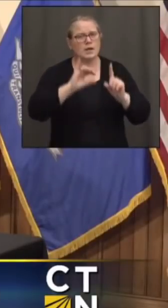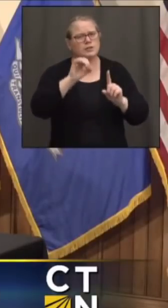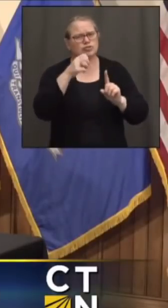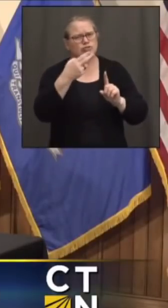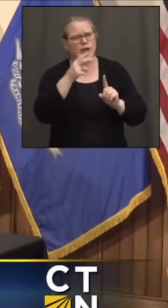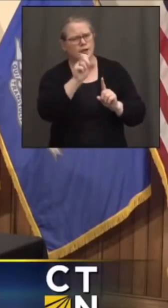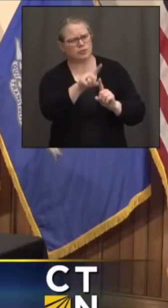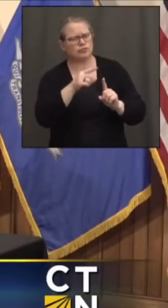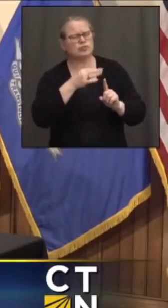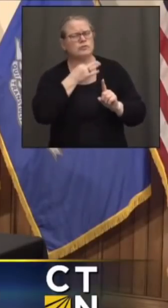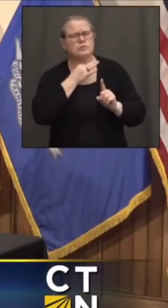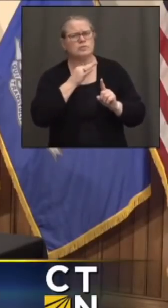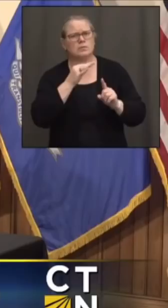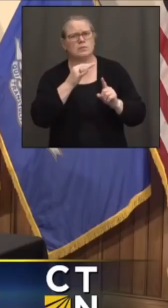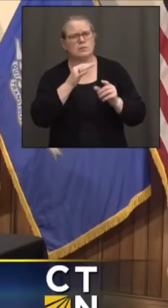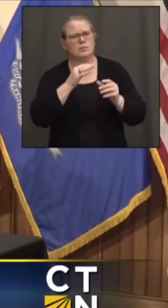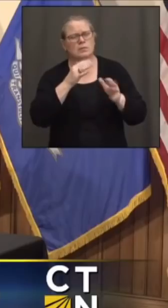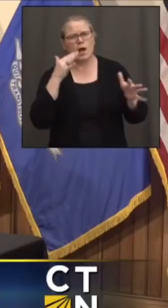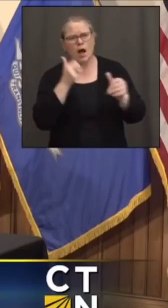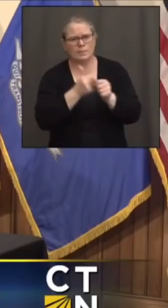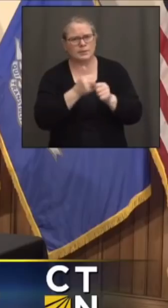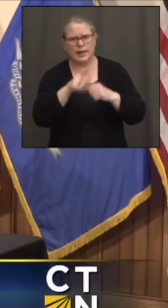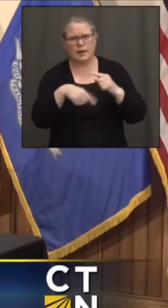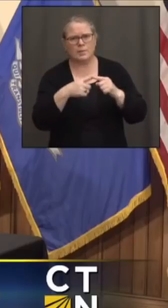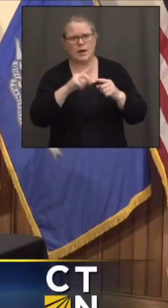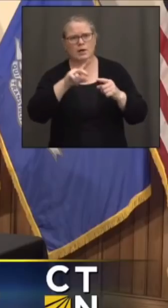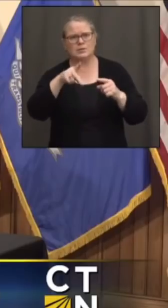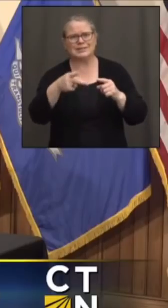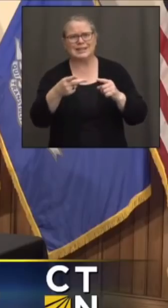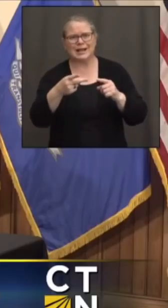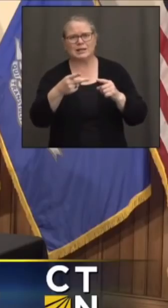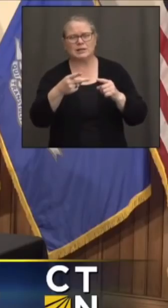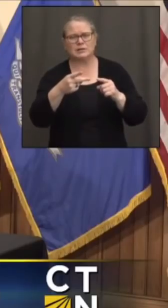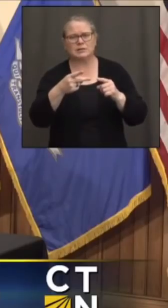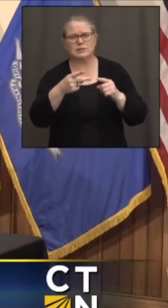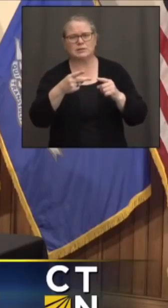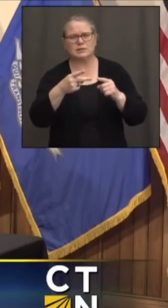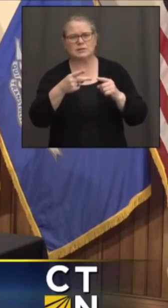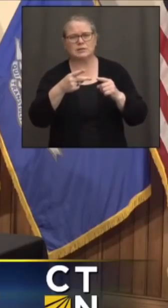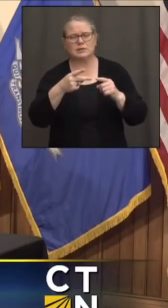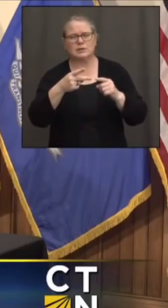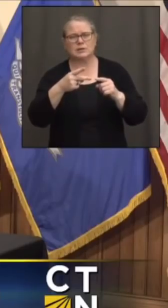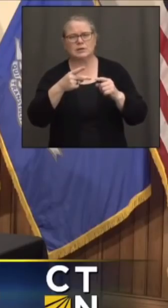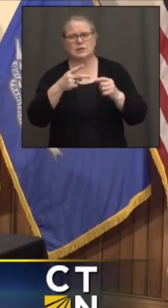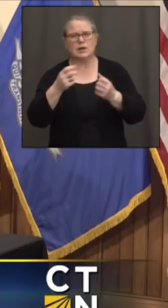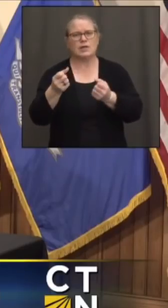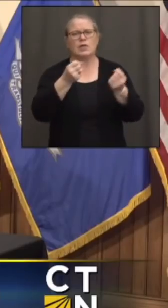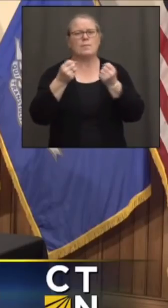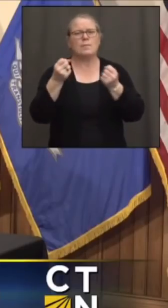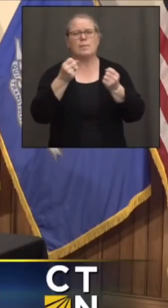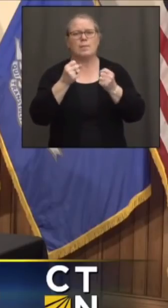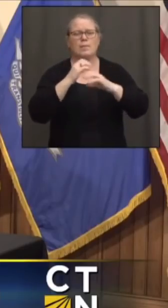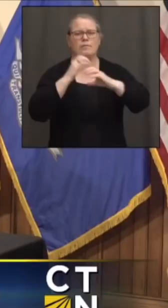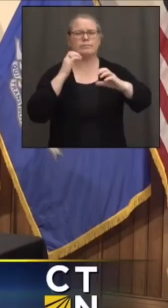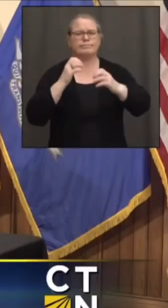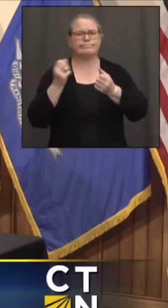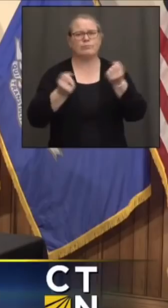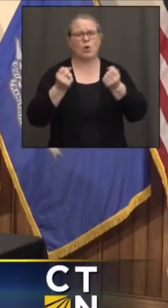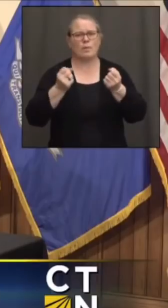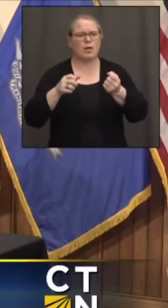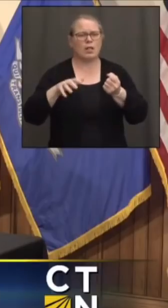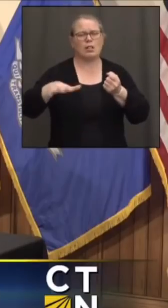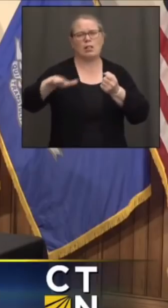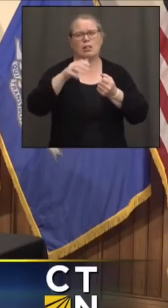us any update on what's happening with the second FEMA mobile van and what are happening with the—I'm assuming do we have all 35